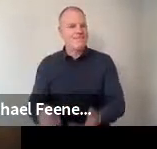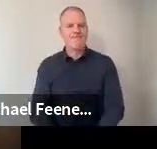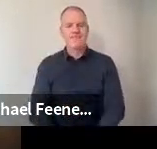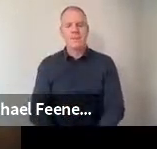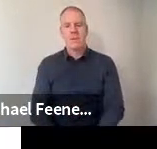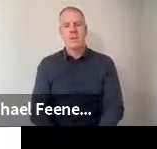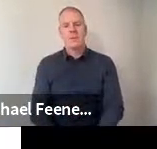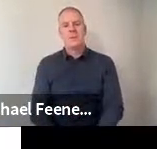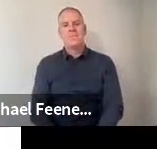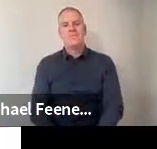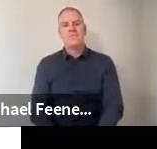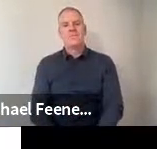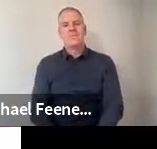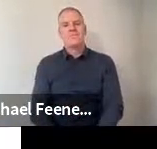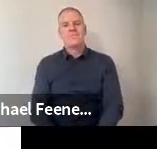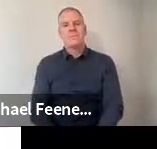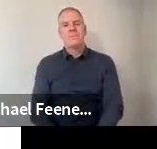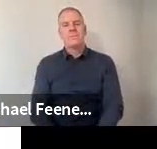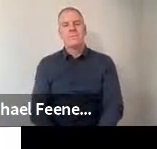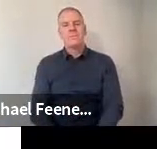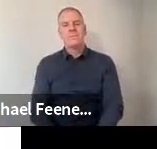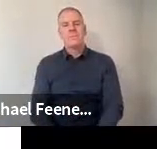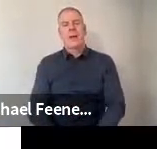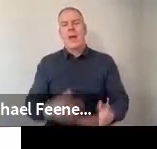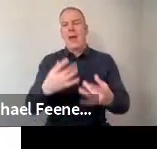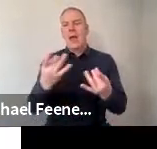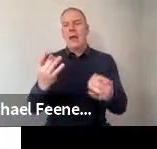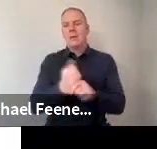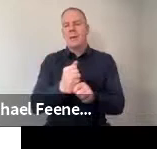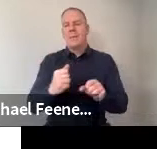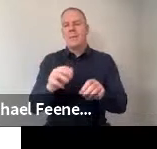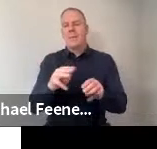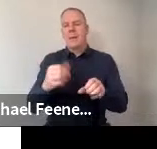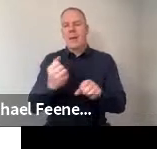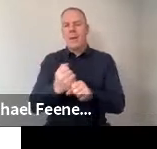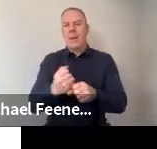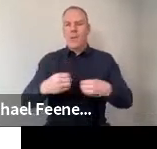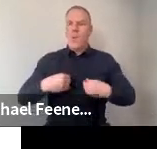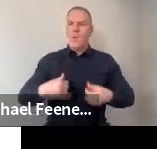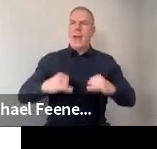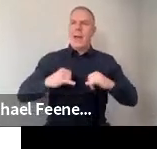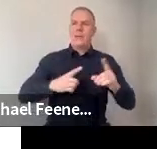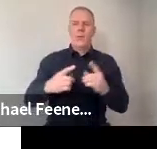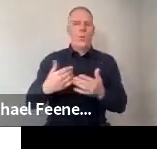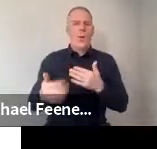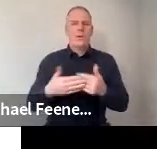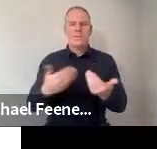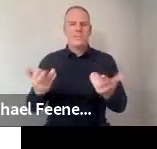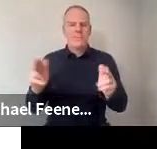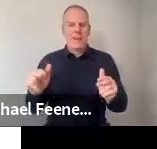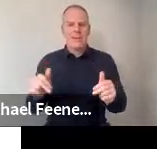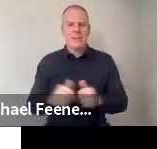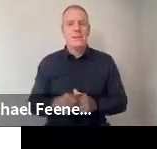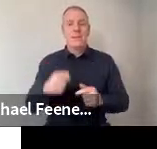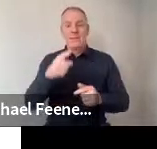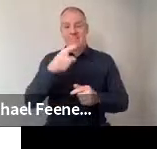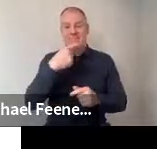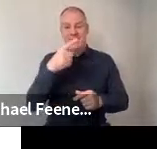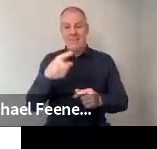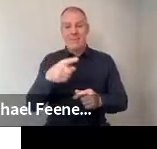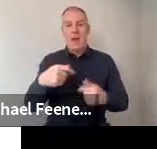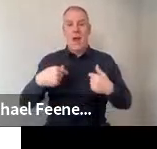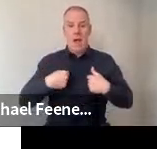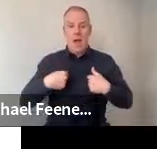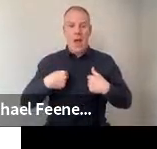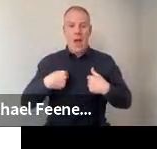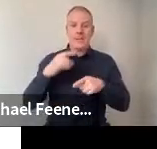We asked people about their perceptions of their own capabilities. And here the statement, the first one is, I